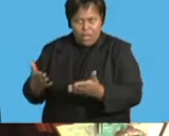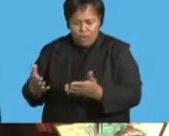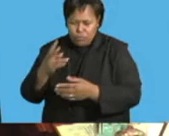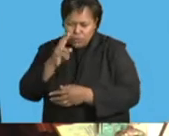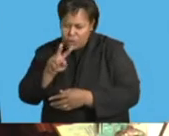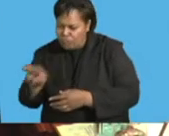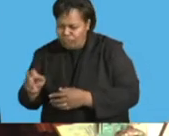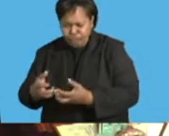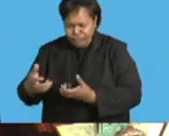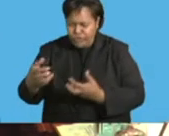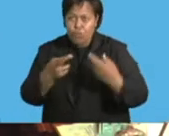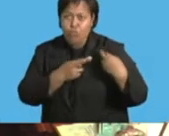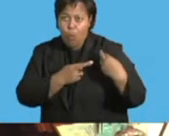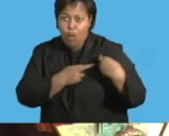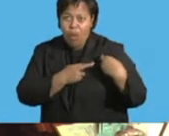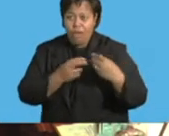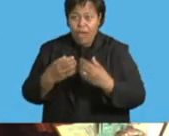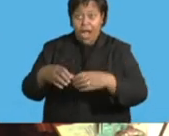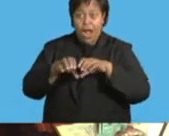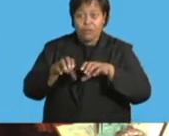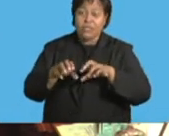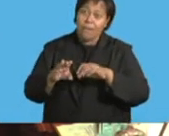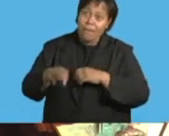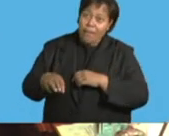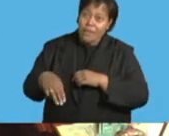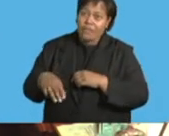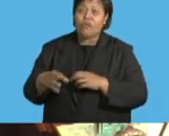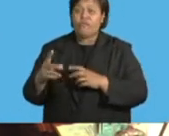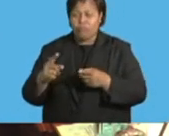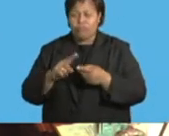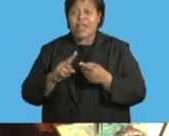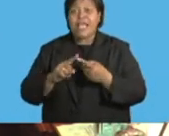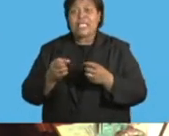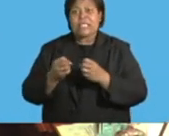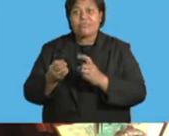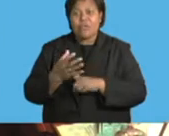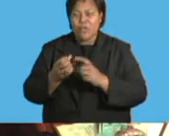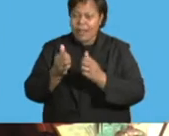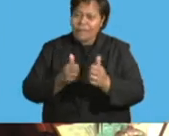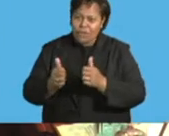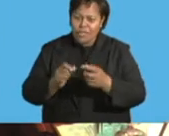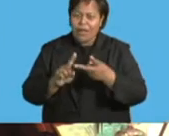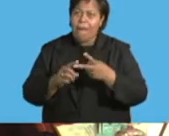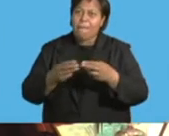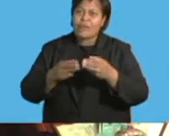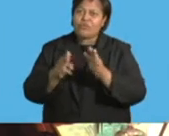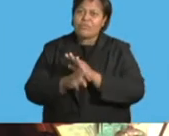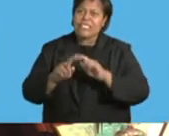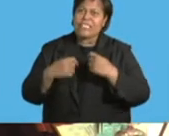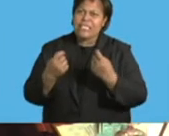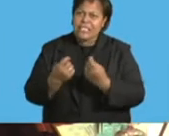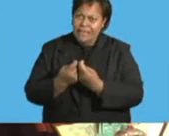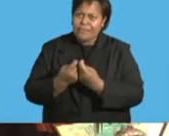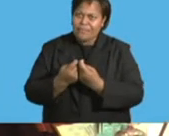council members made up of special administrators and management team that is council